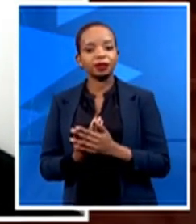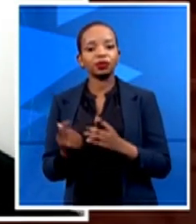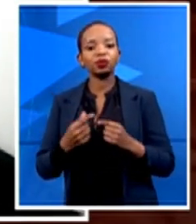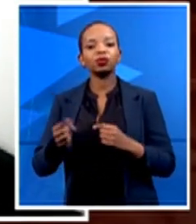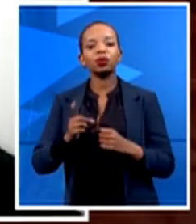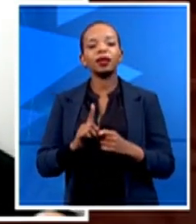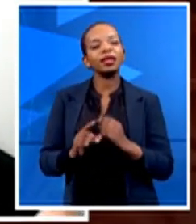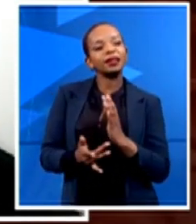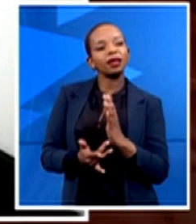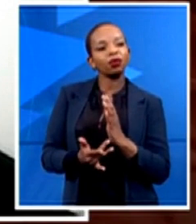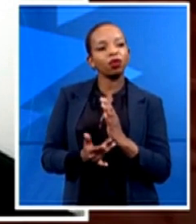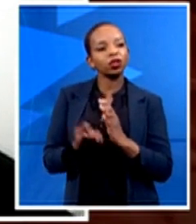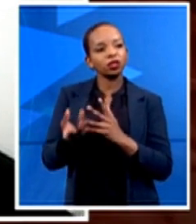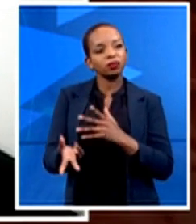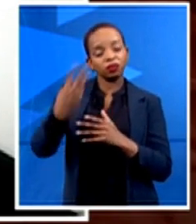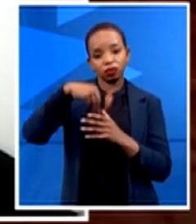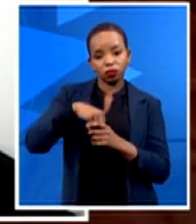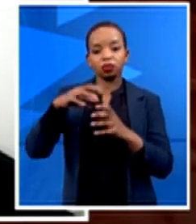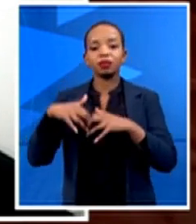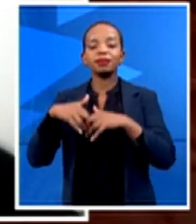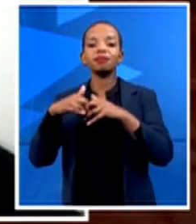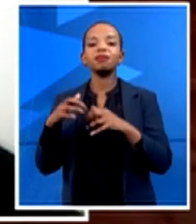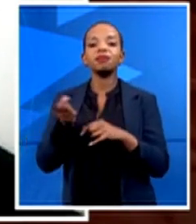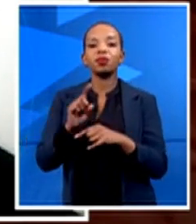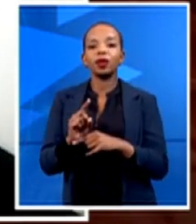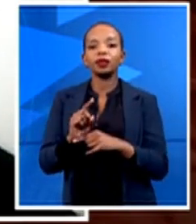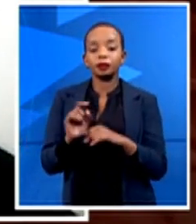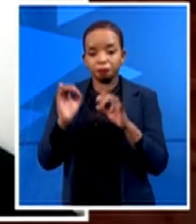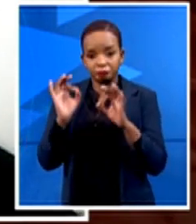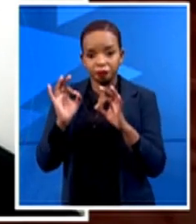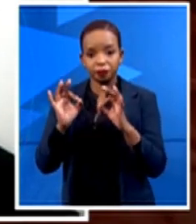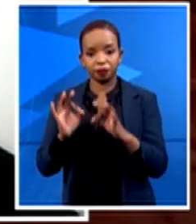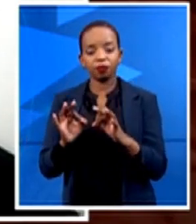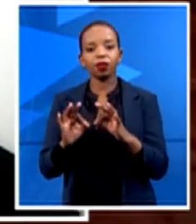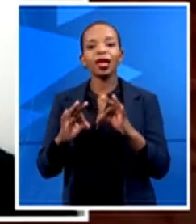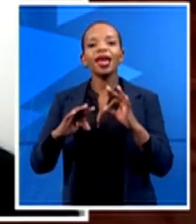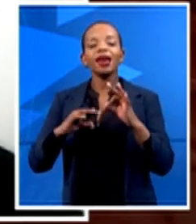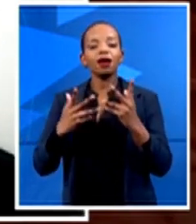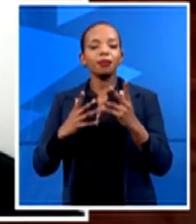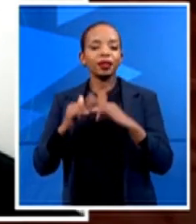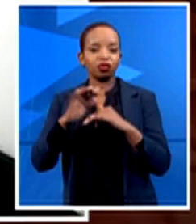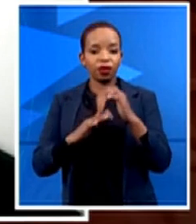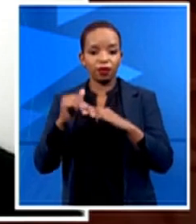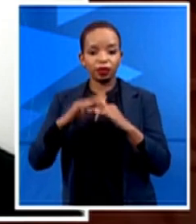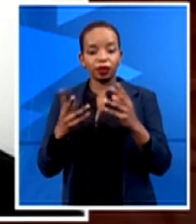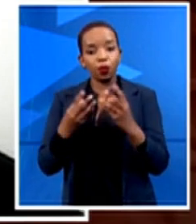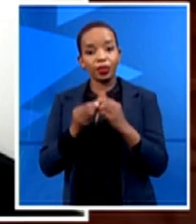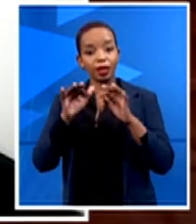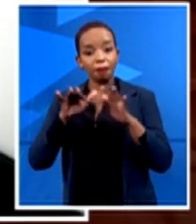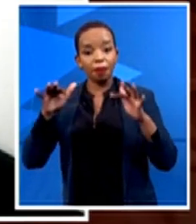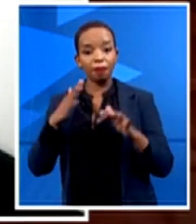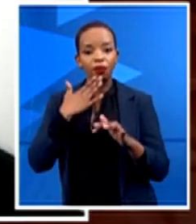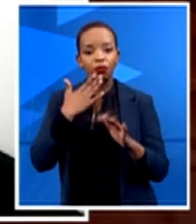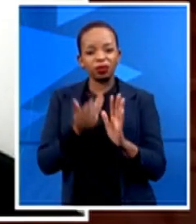necessary, you know, infrastructures with people who are upskilled to now be able to customize